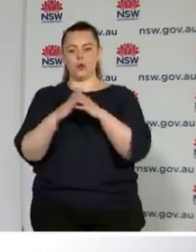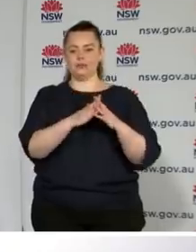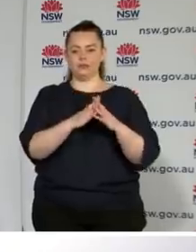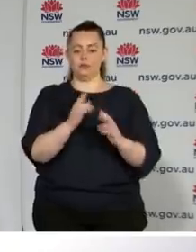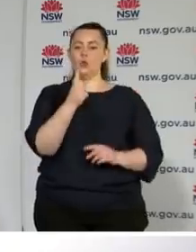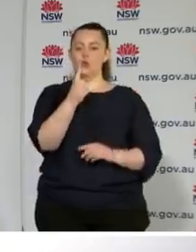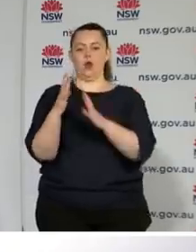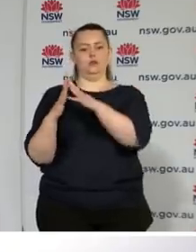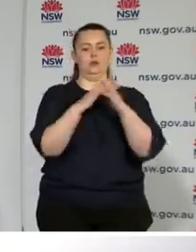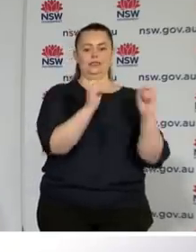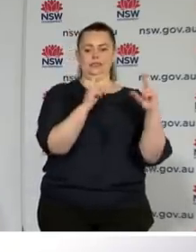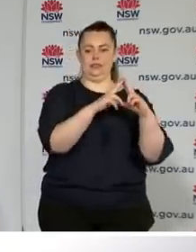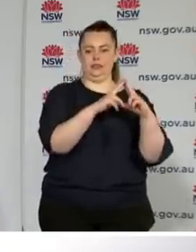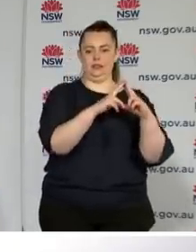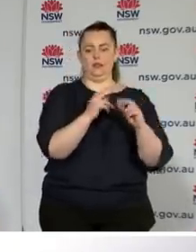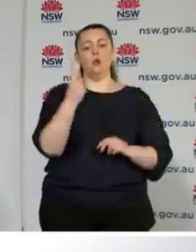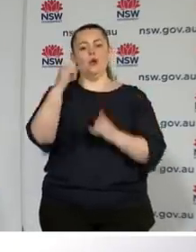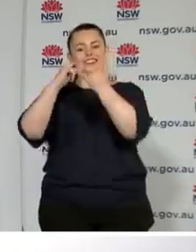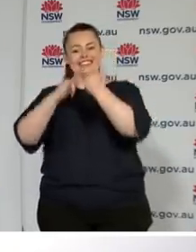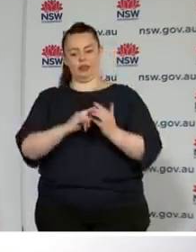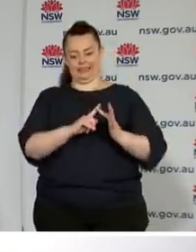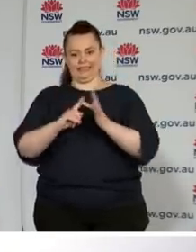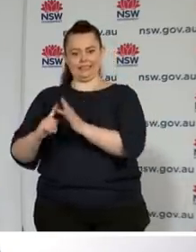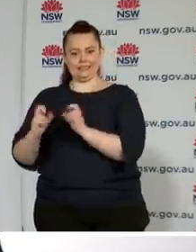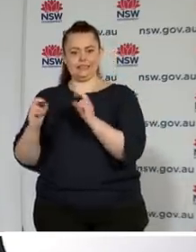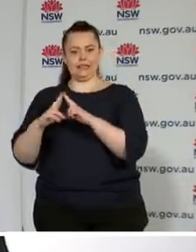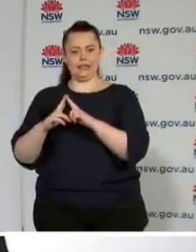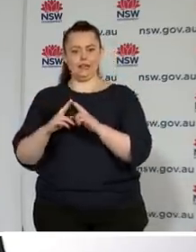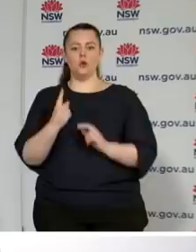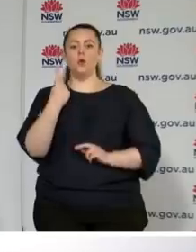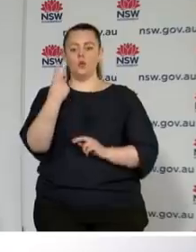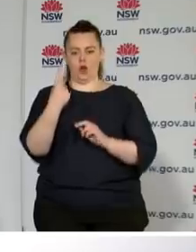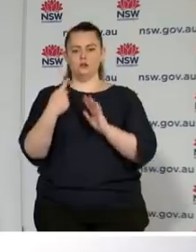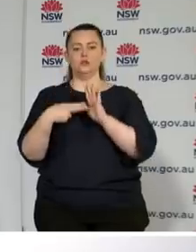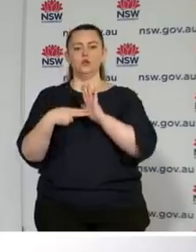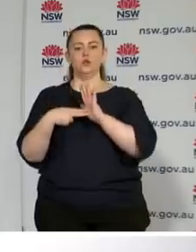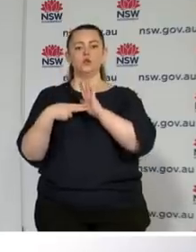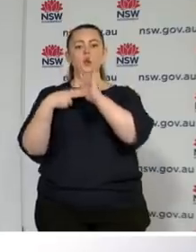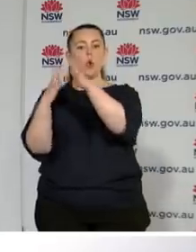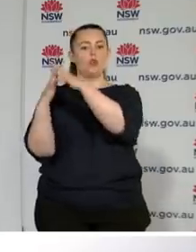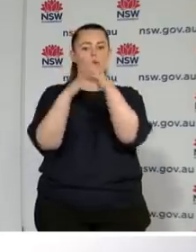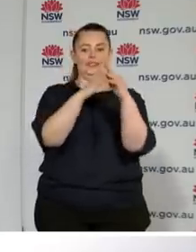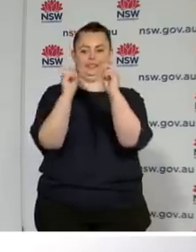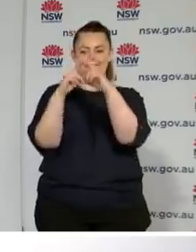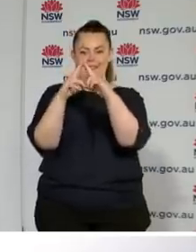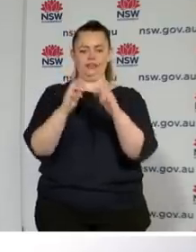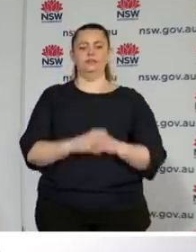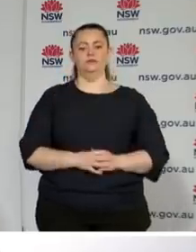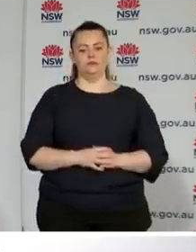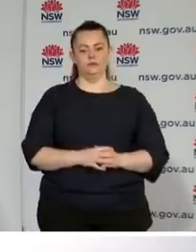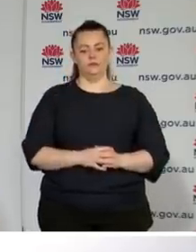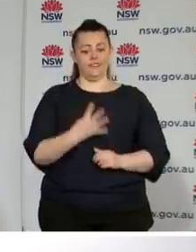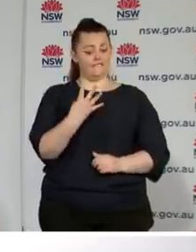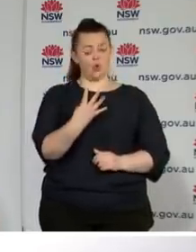and one person was from southeastern Sydney and one person was from northwestern Sydney. Four people were not